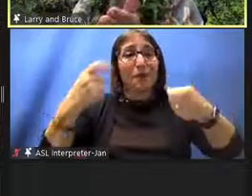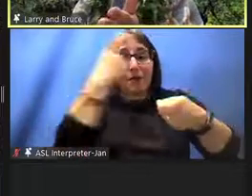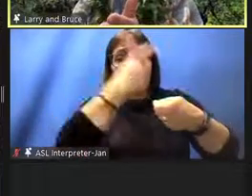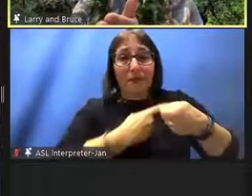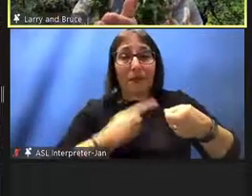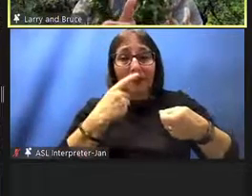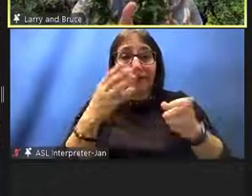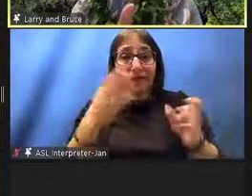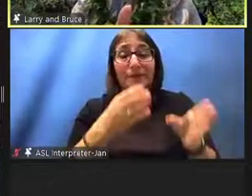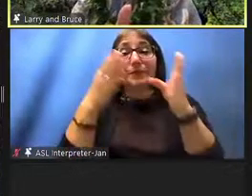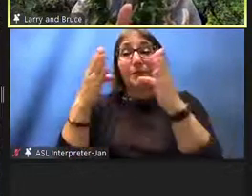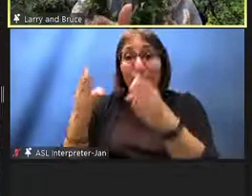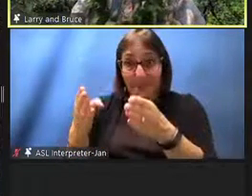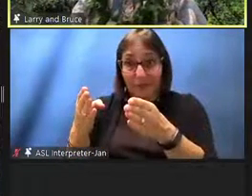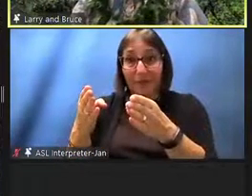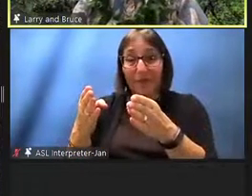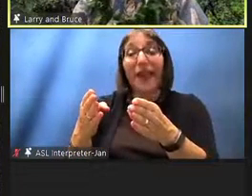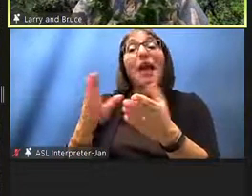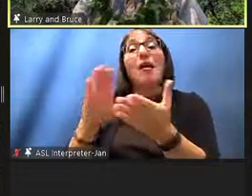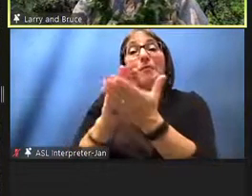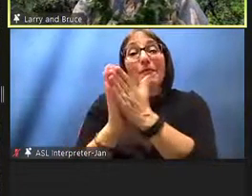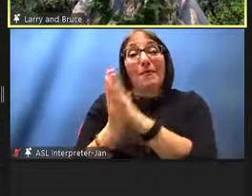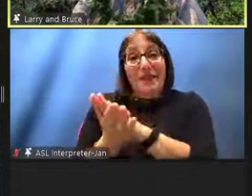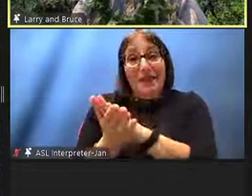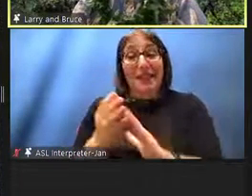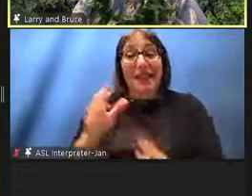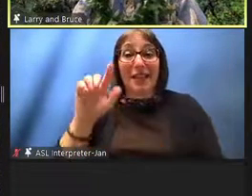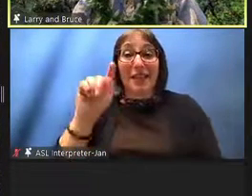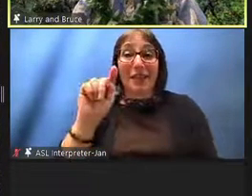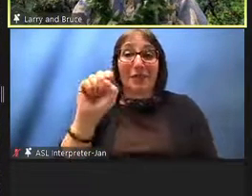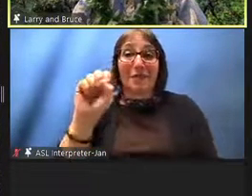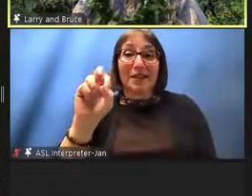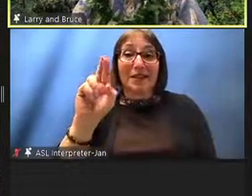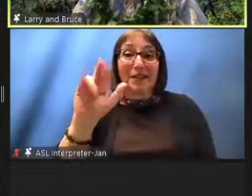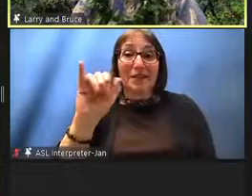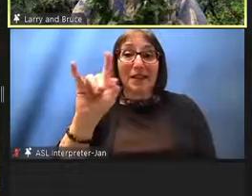became a territory of the united states in uh 1898